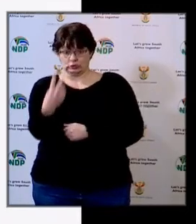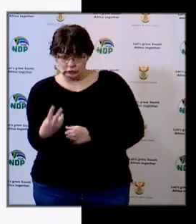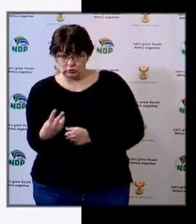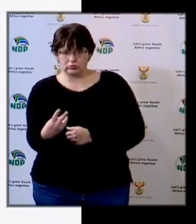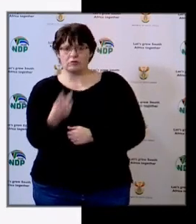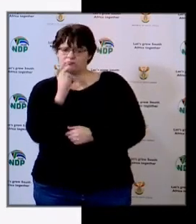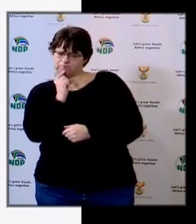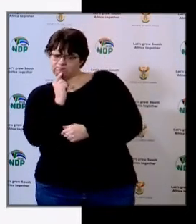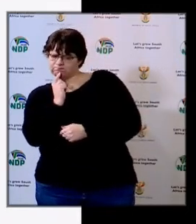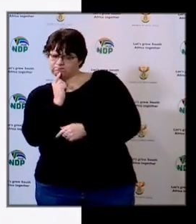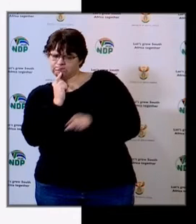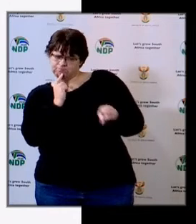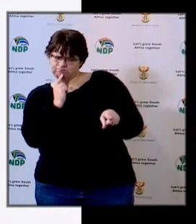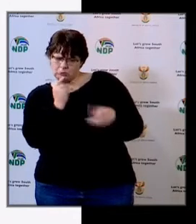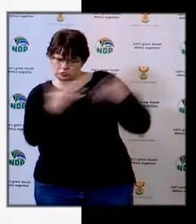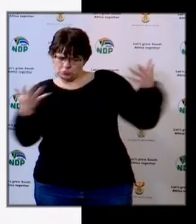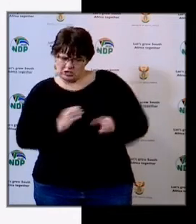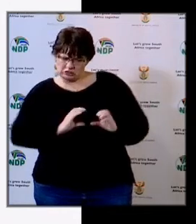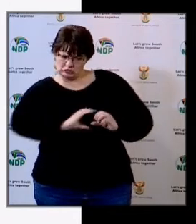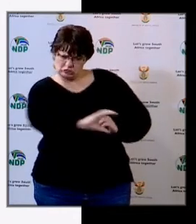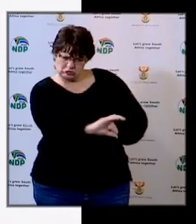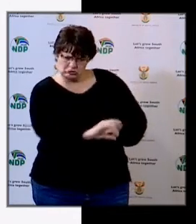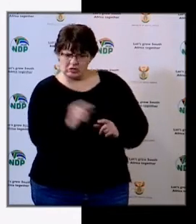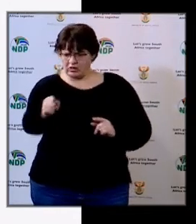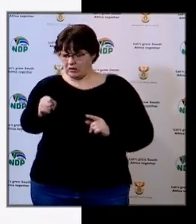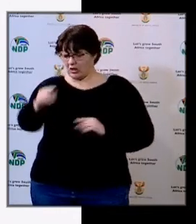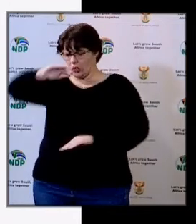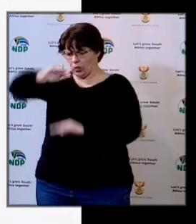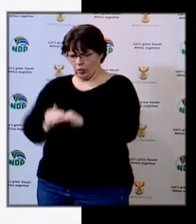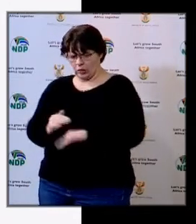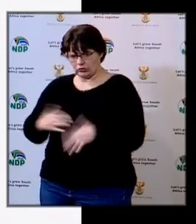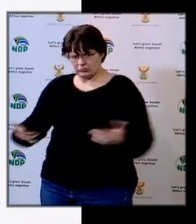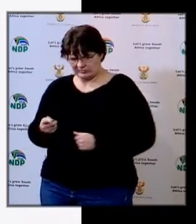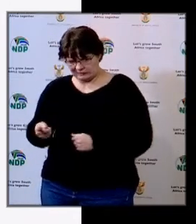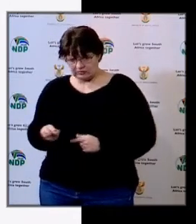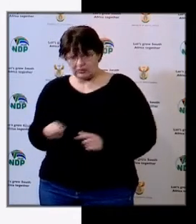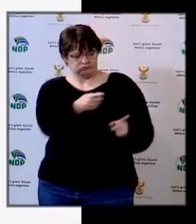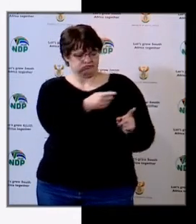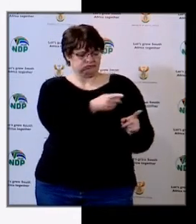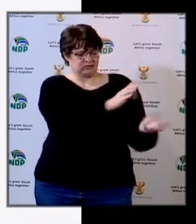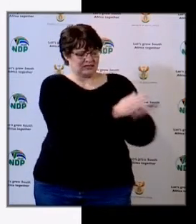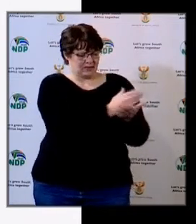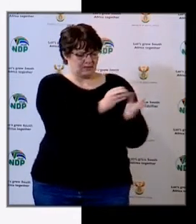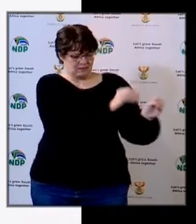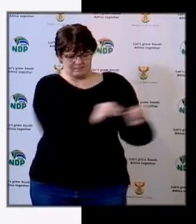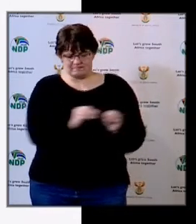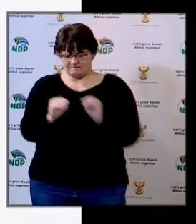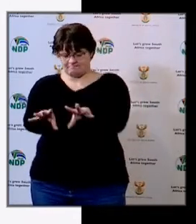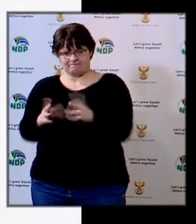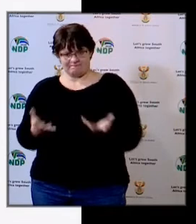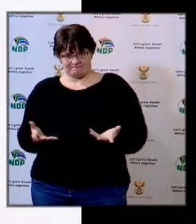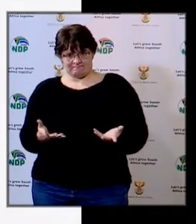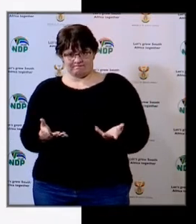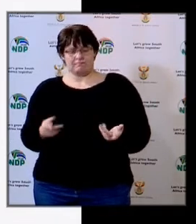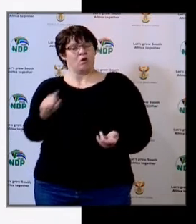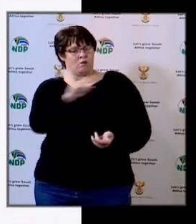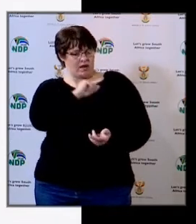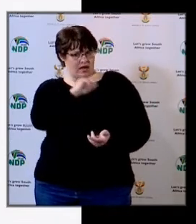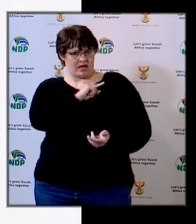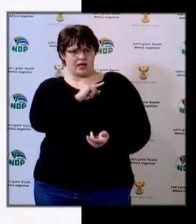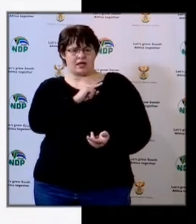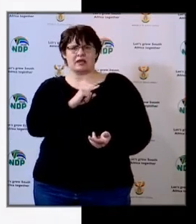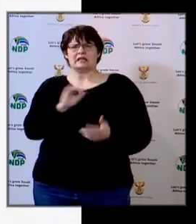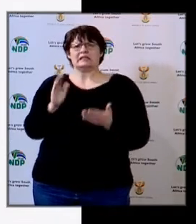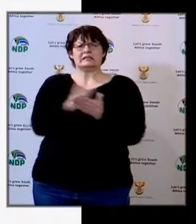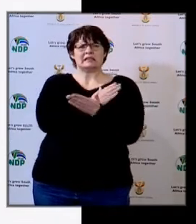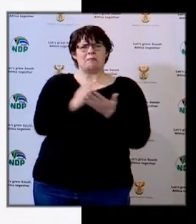way of rationalizing the supply of storage capacity to schools. Some of the schools that we have found have